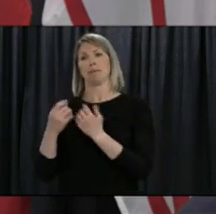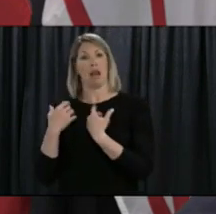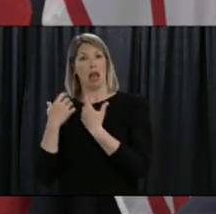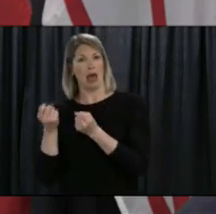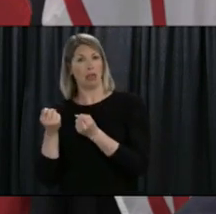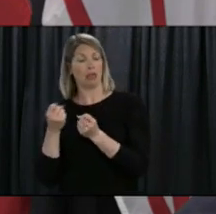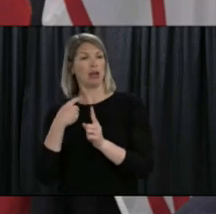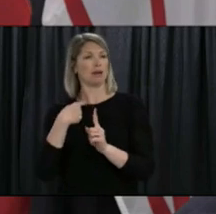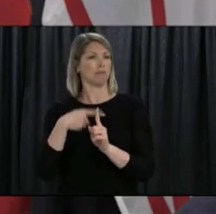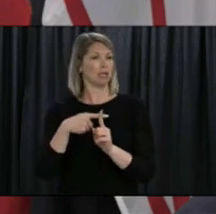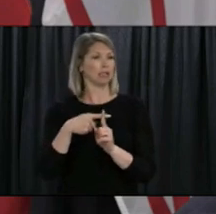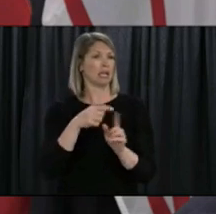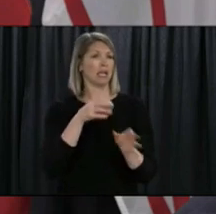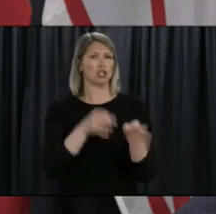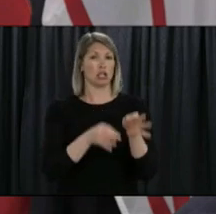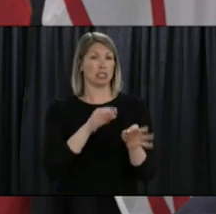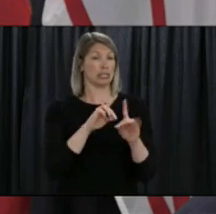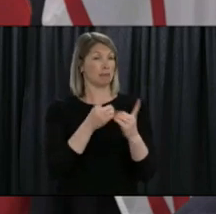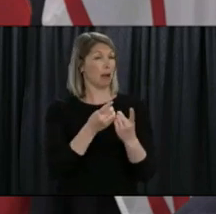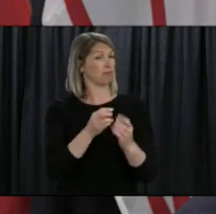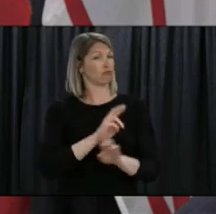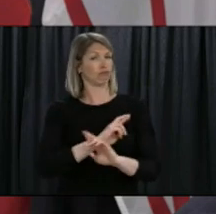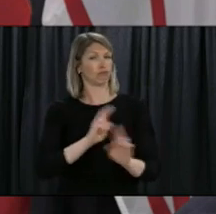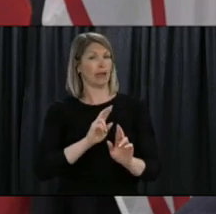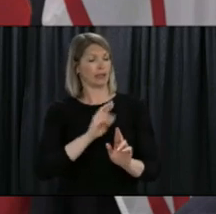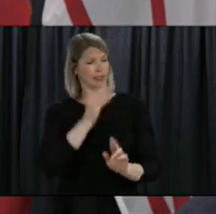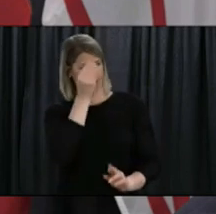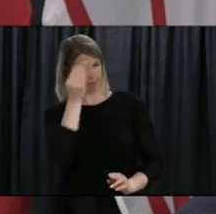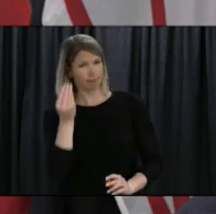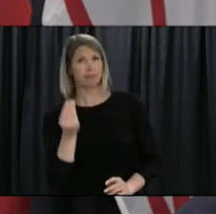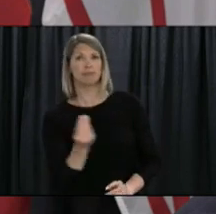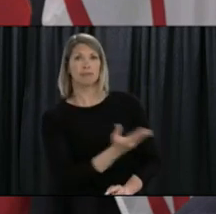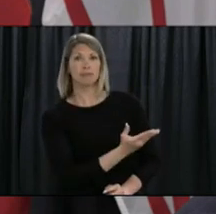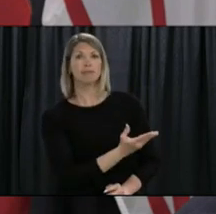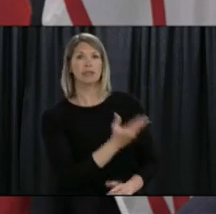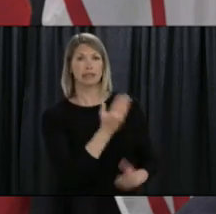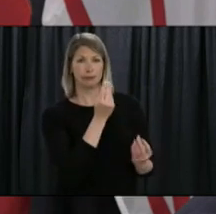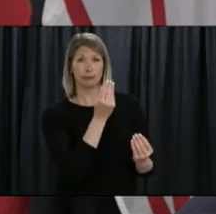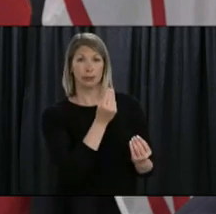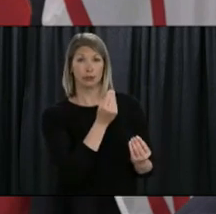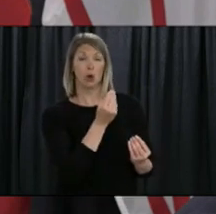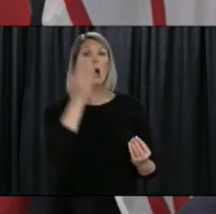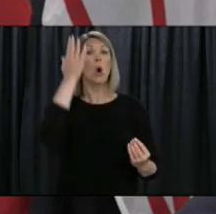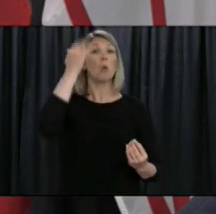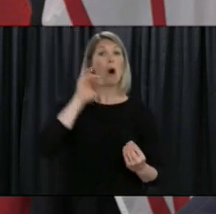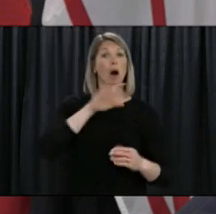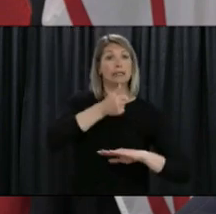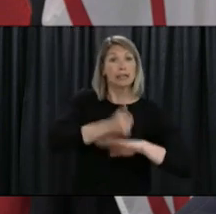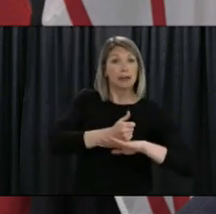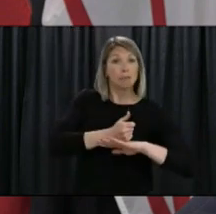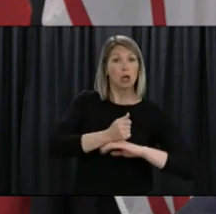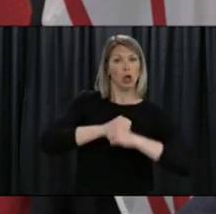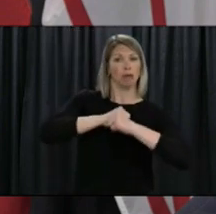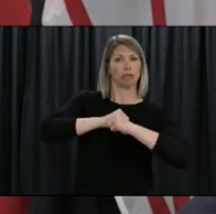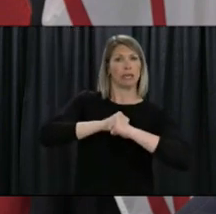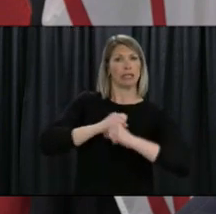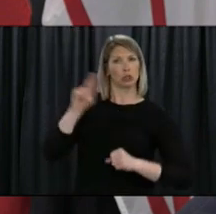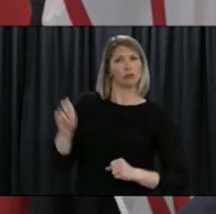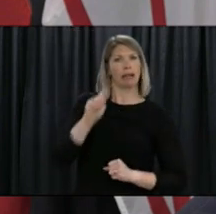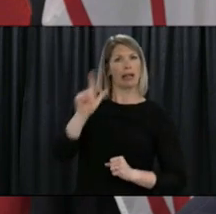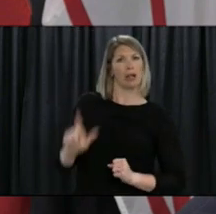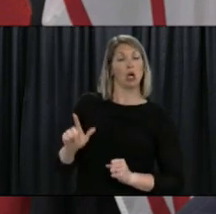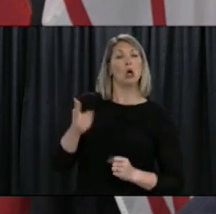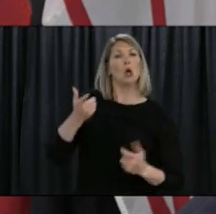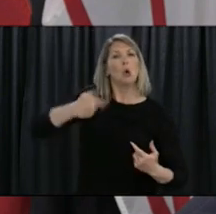prepared to enter a response to this but really this was put in place to protect Newfoundlanders and Labradorians not about just shutting